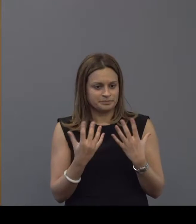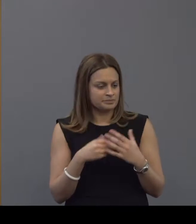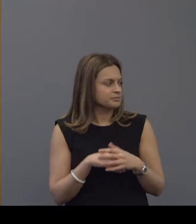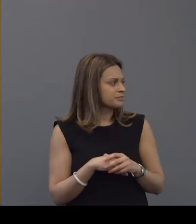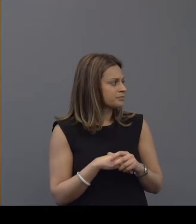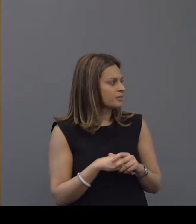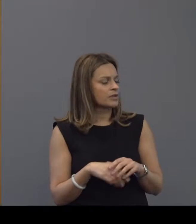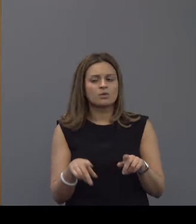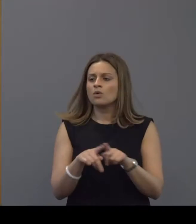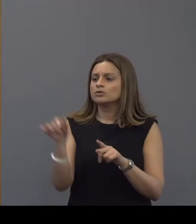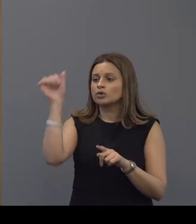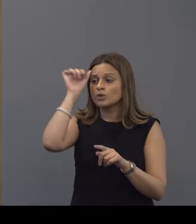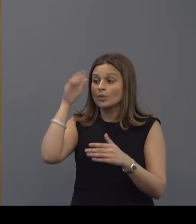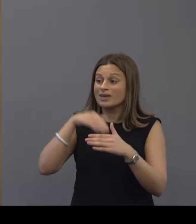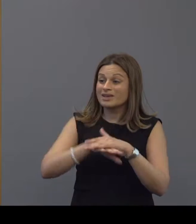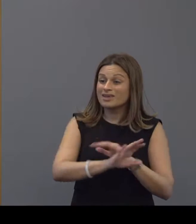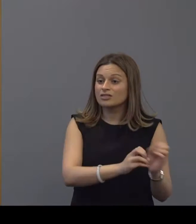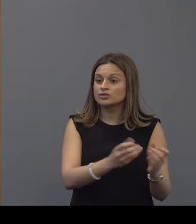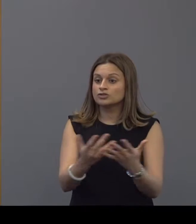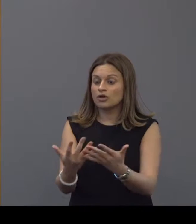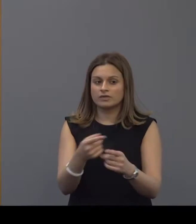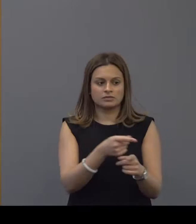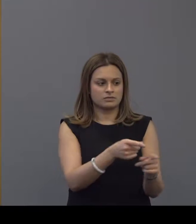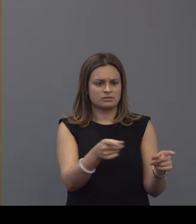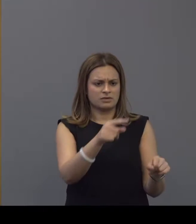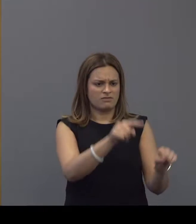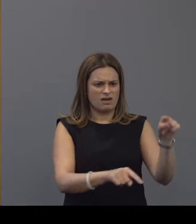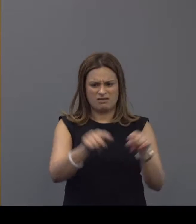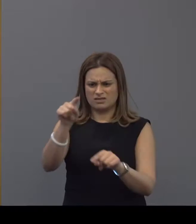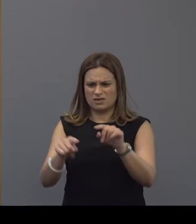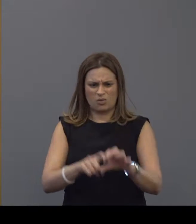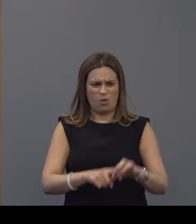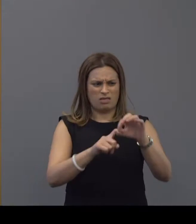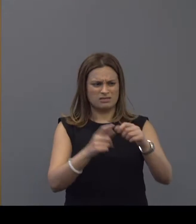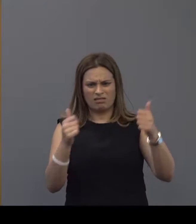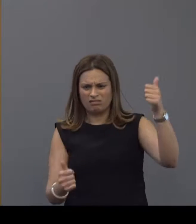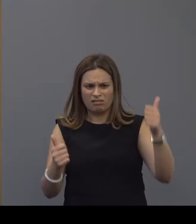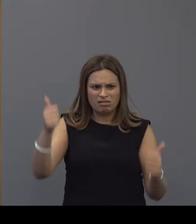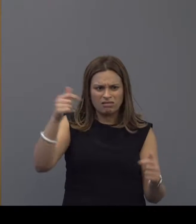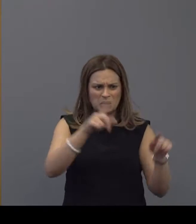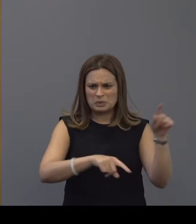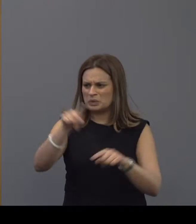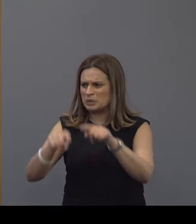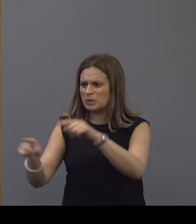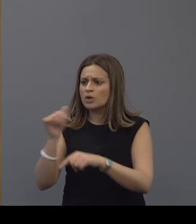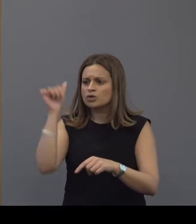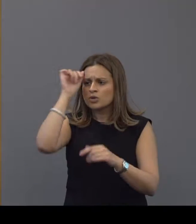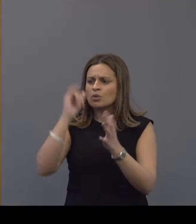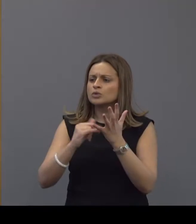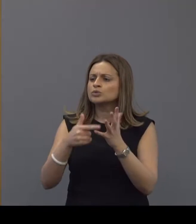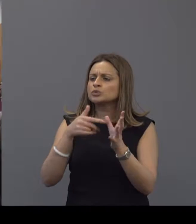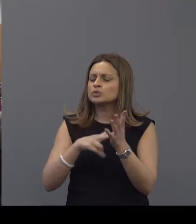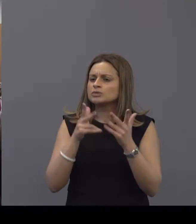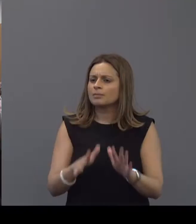also know that when we actually get into the service that we've got variation in the quality and access of the services and we know that um susan has already